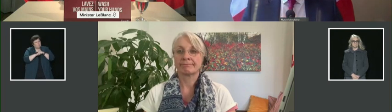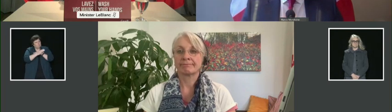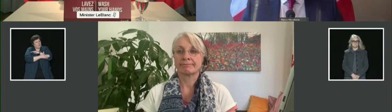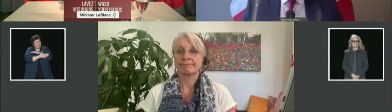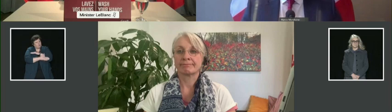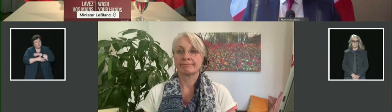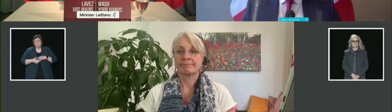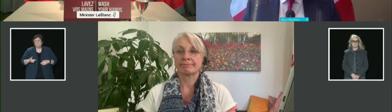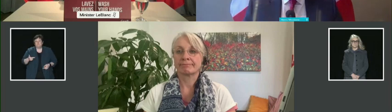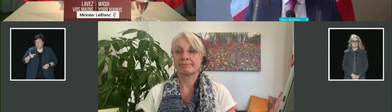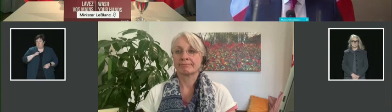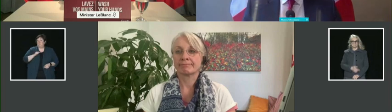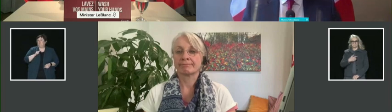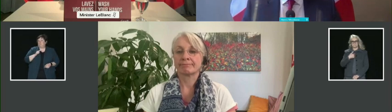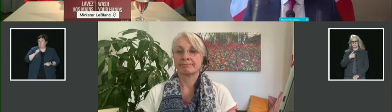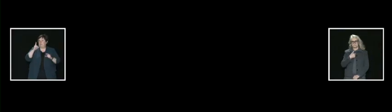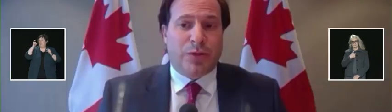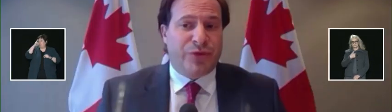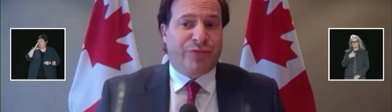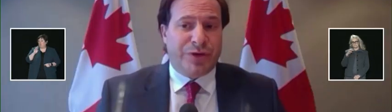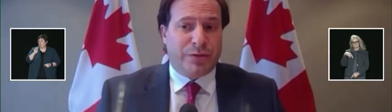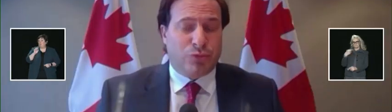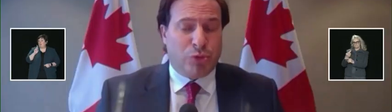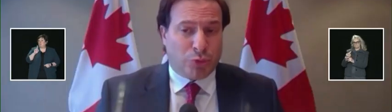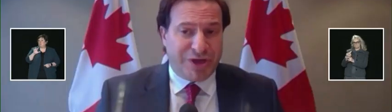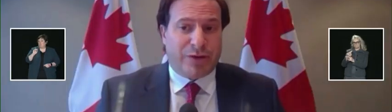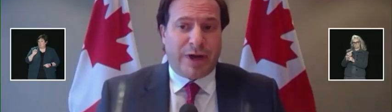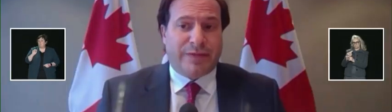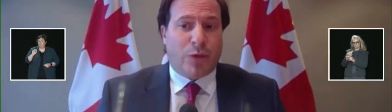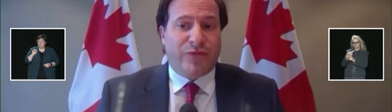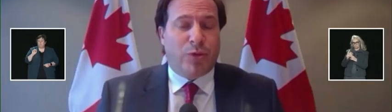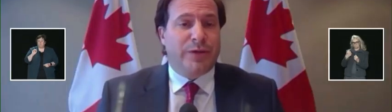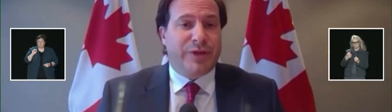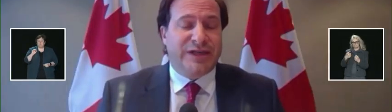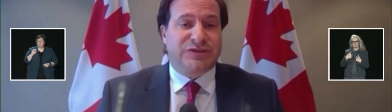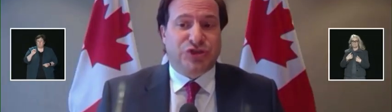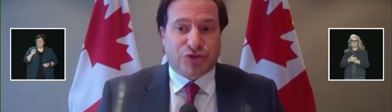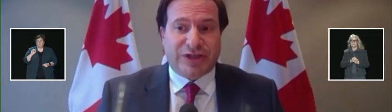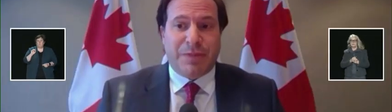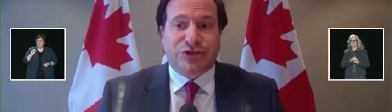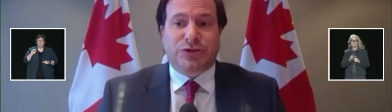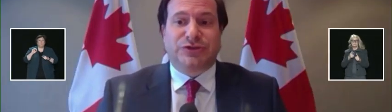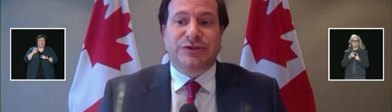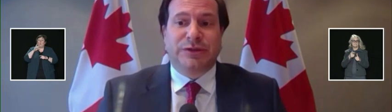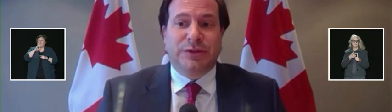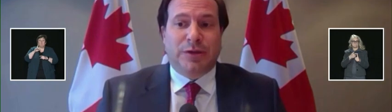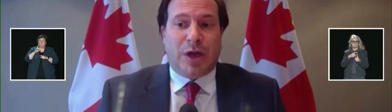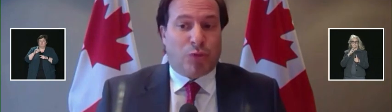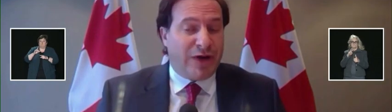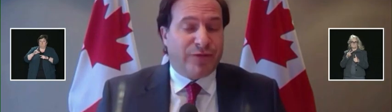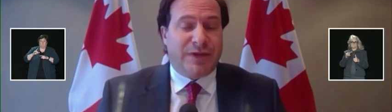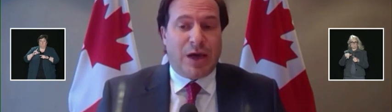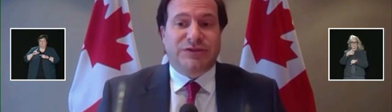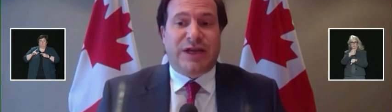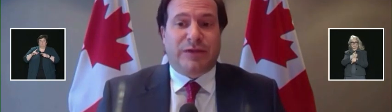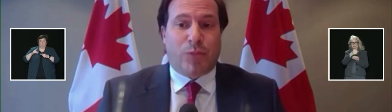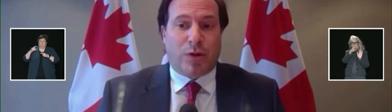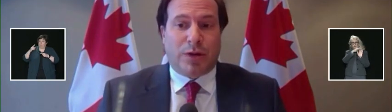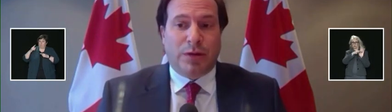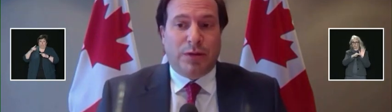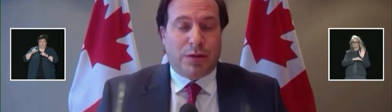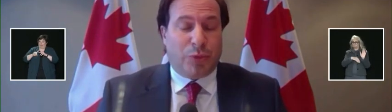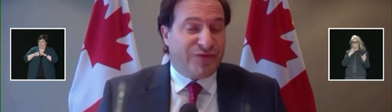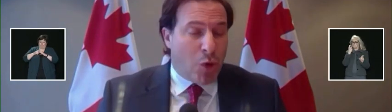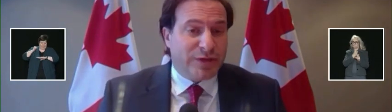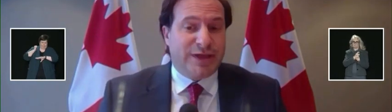I can take that question. The first thing I want to do is I want to, we will reiterate that we've put in place strict measures right from the outset at